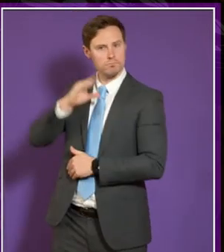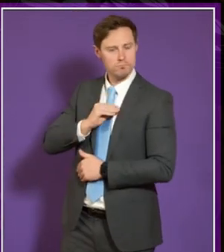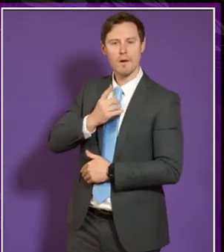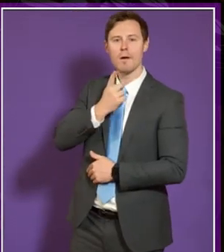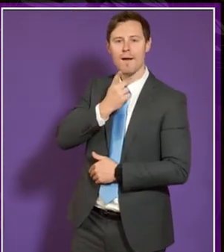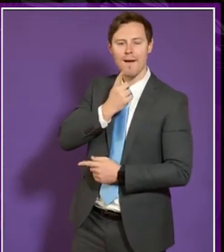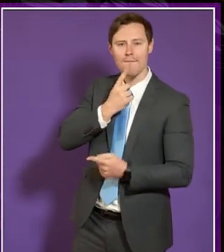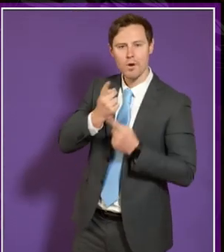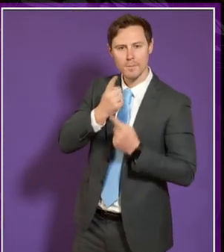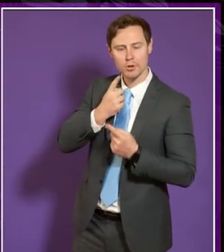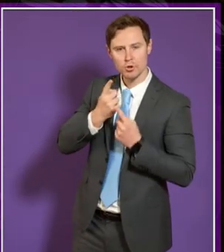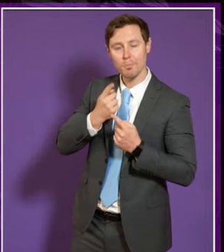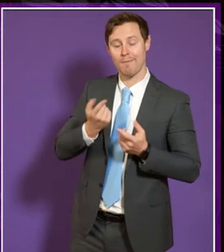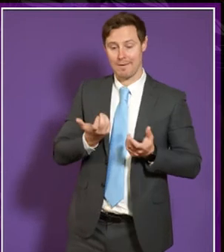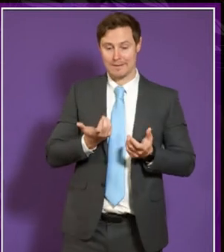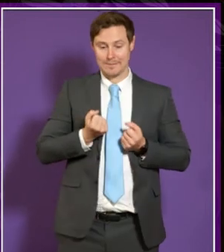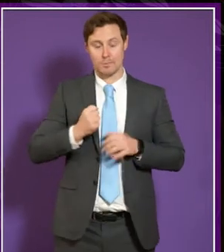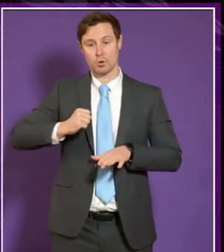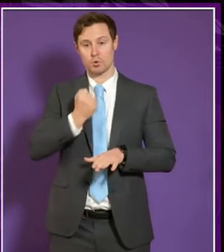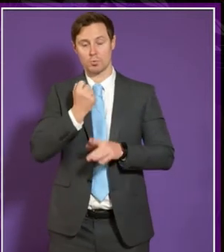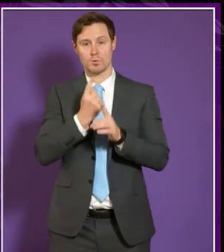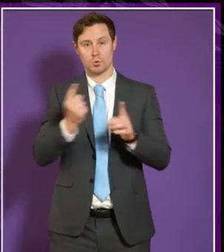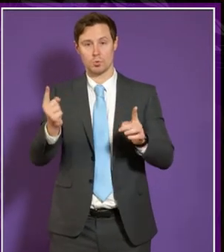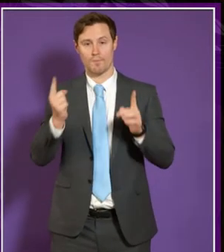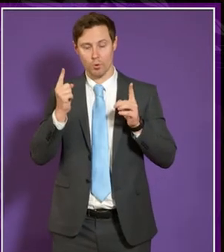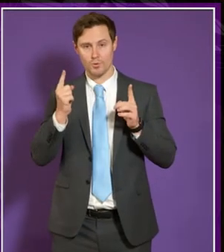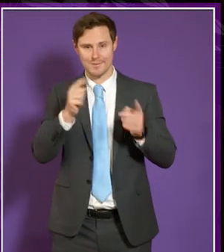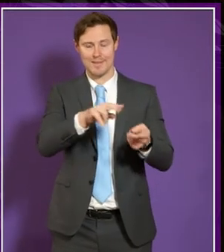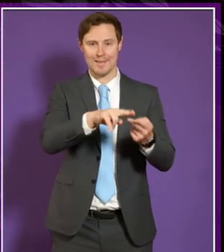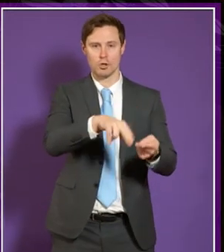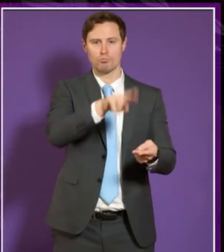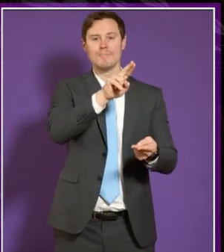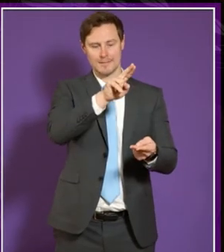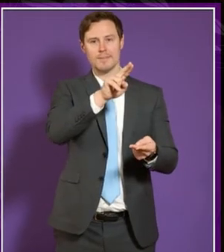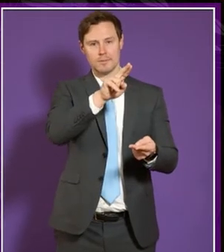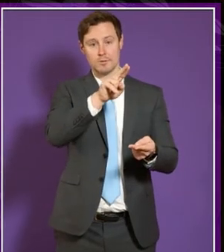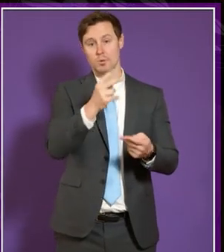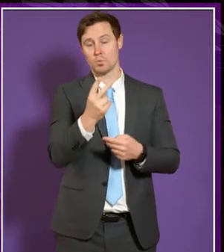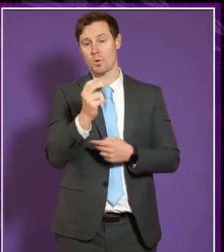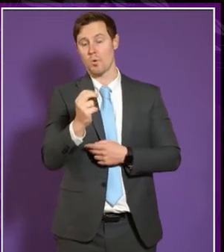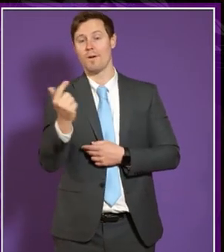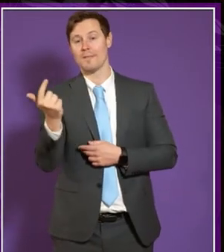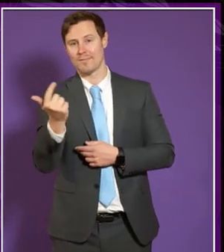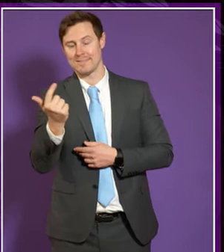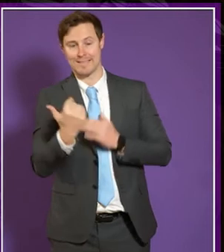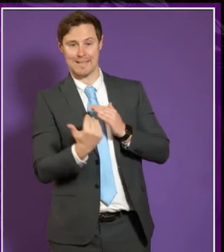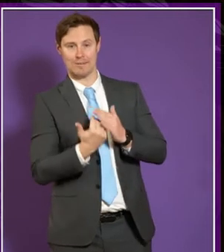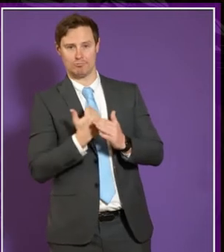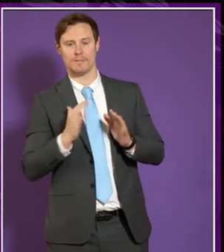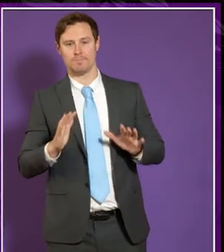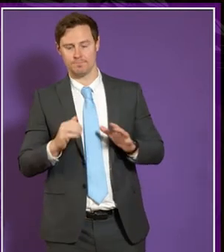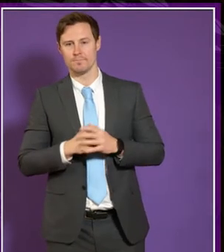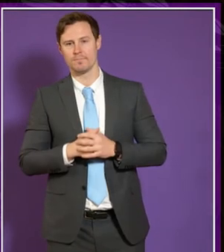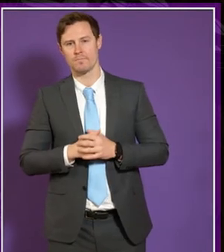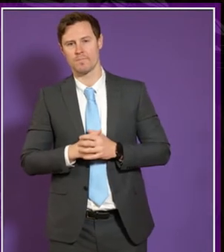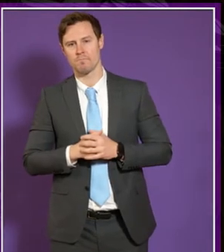acceptancies to the scottish universities has increased um for 2017 entry and